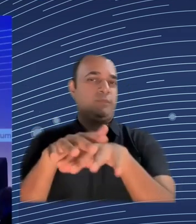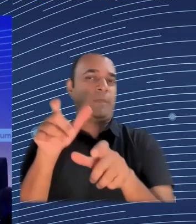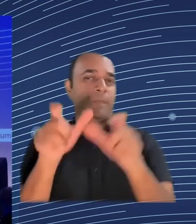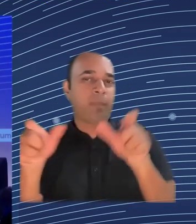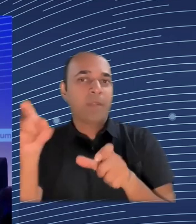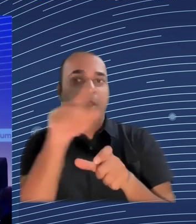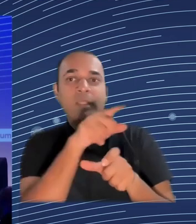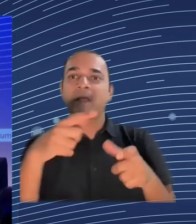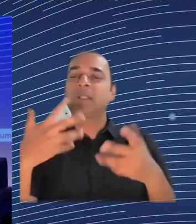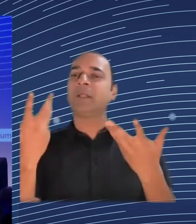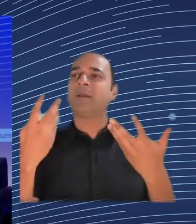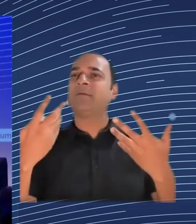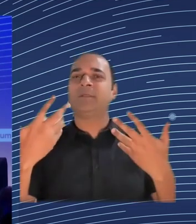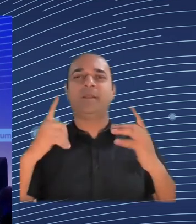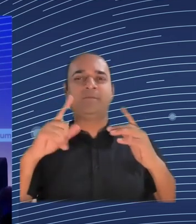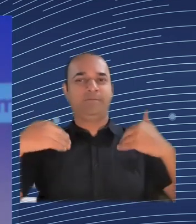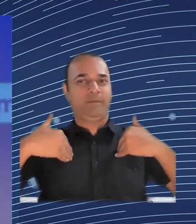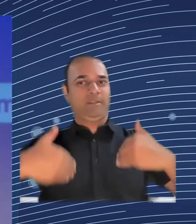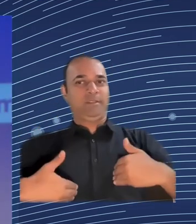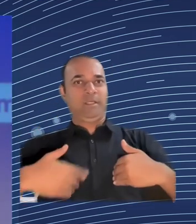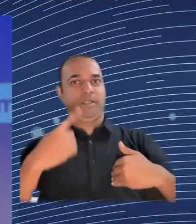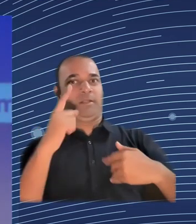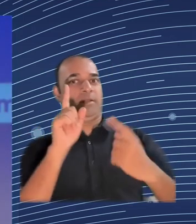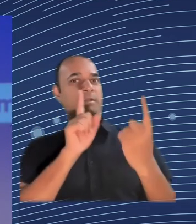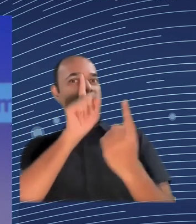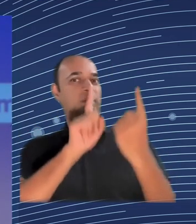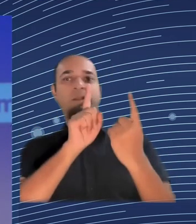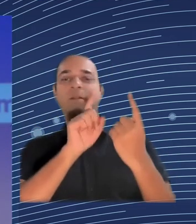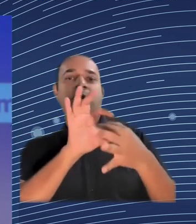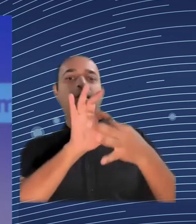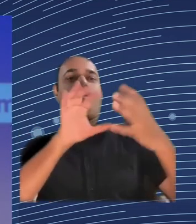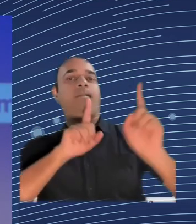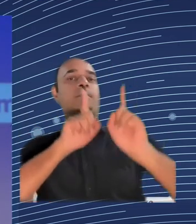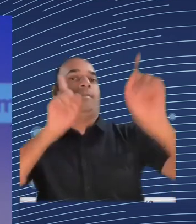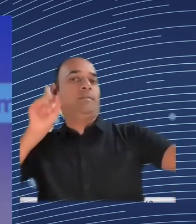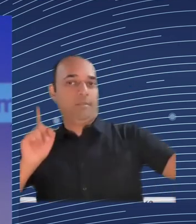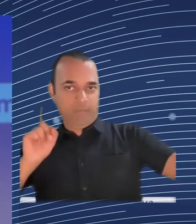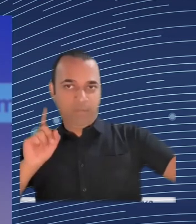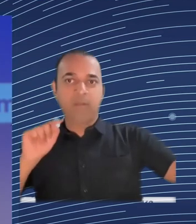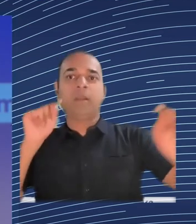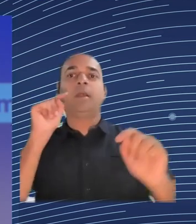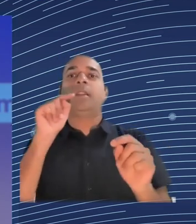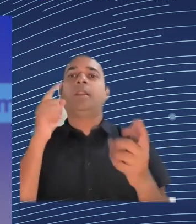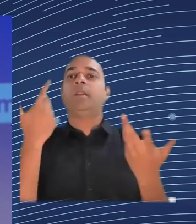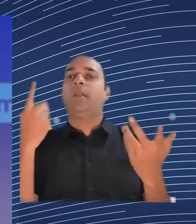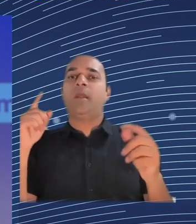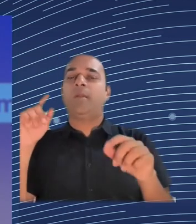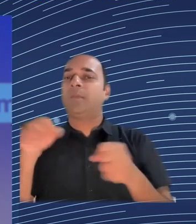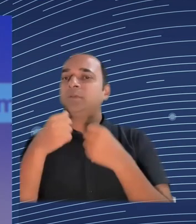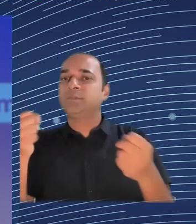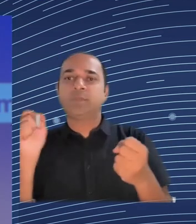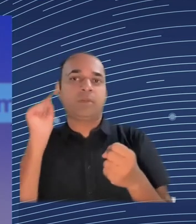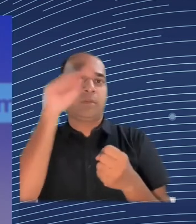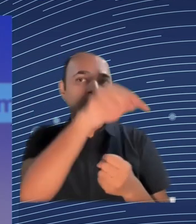is, in my position, I'm not going to be the one advocating for a reduction of funds for cohesion policy. Having said that, what I'm going to